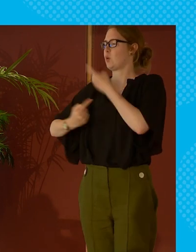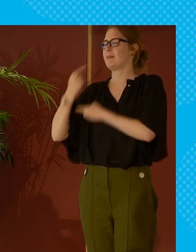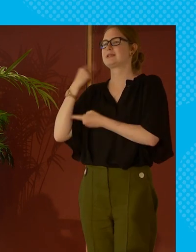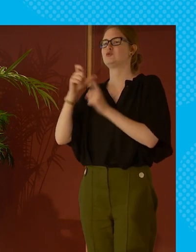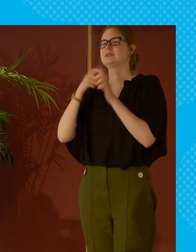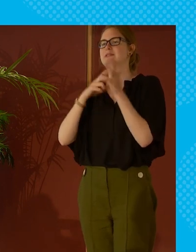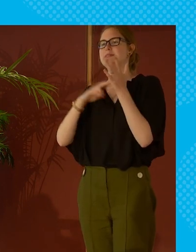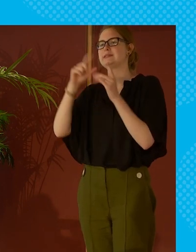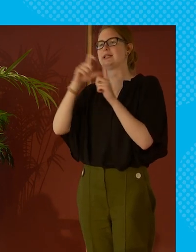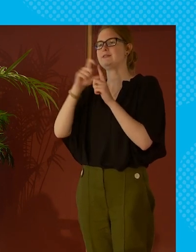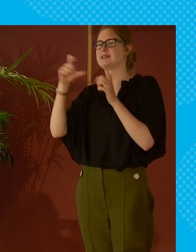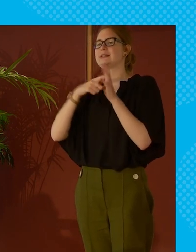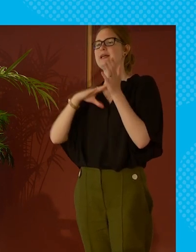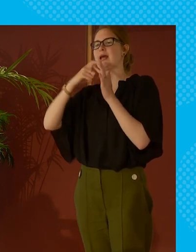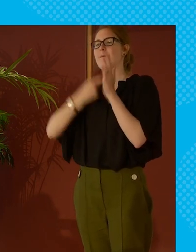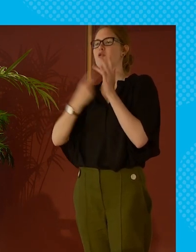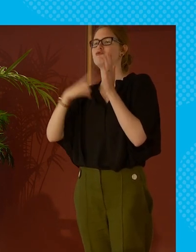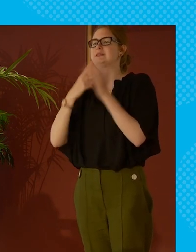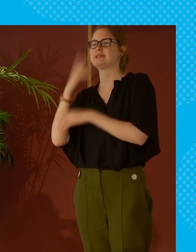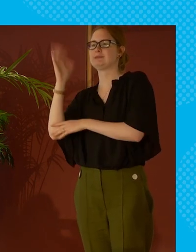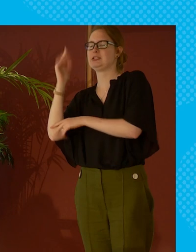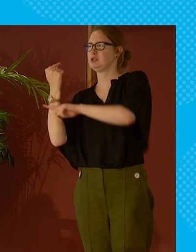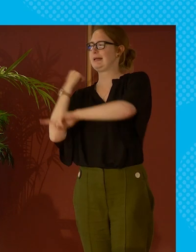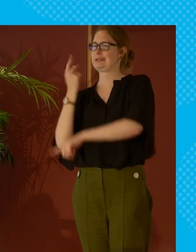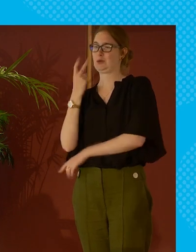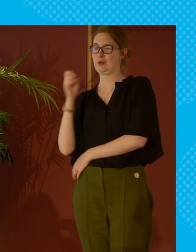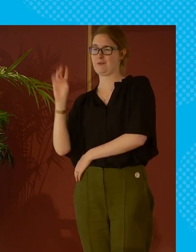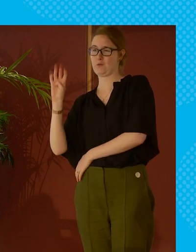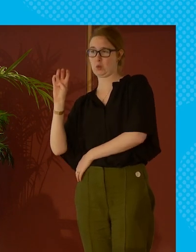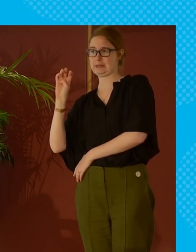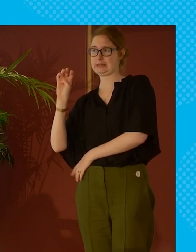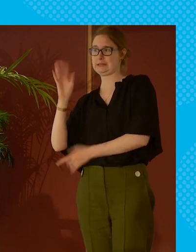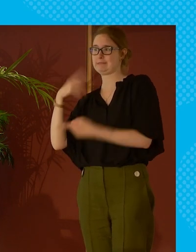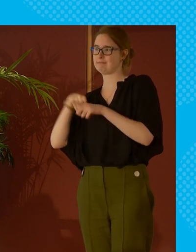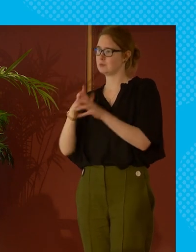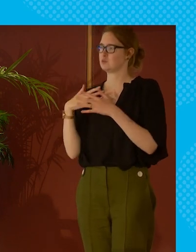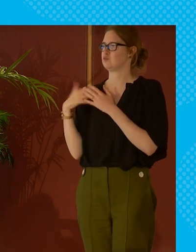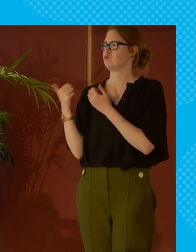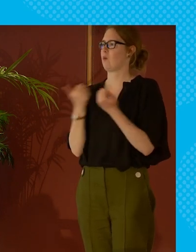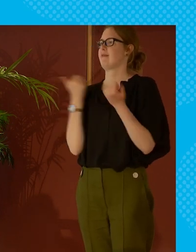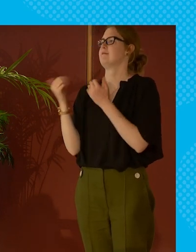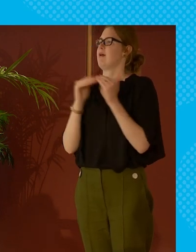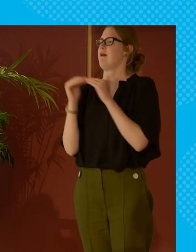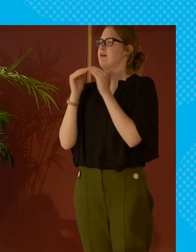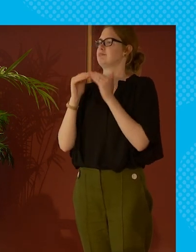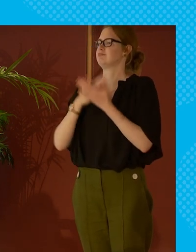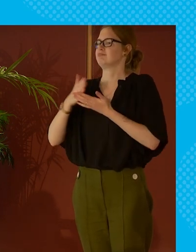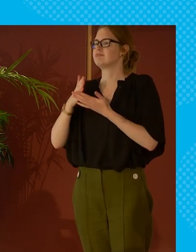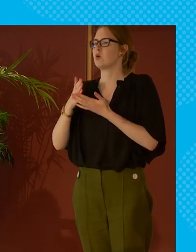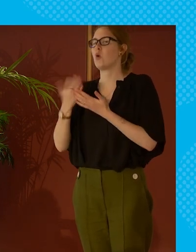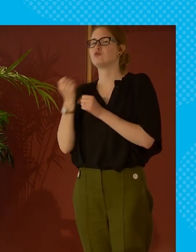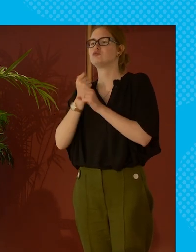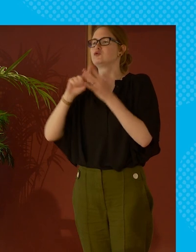you go back to david cameron's speeches um even around 2014 in the run-up to welfare reform